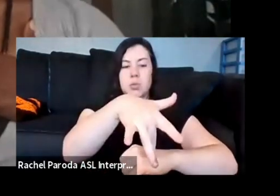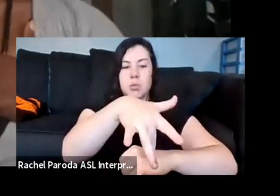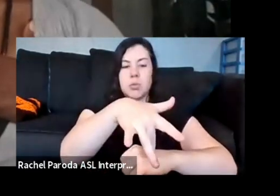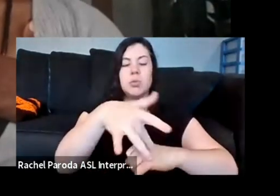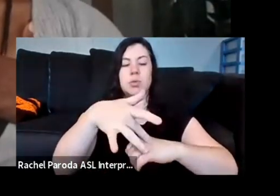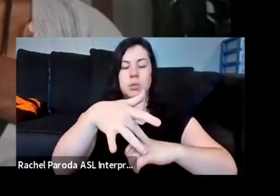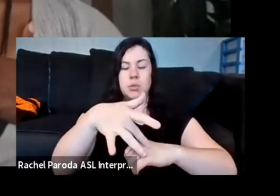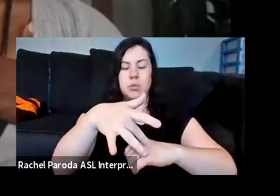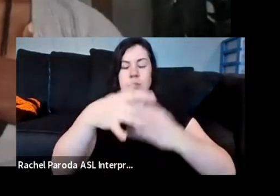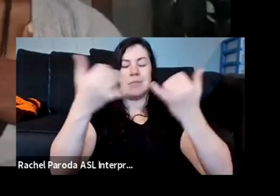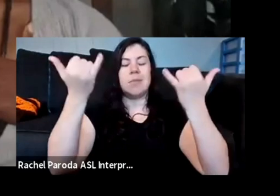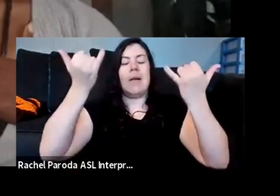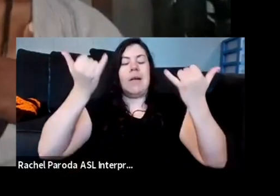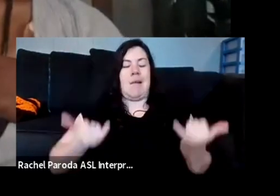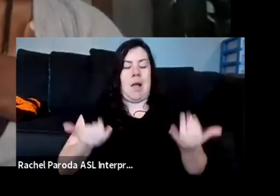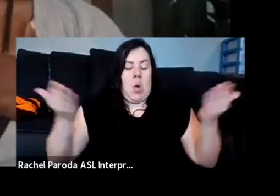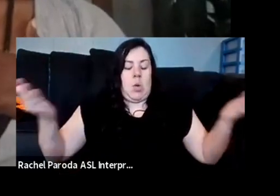bringing you here into this space.